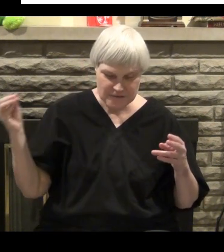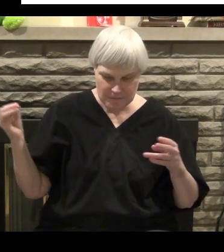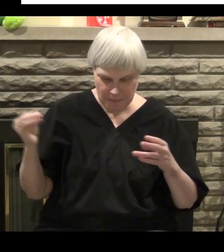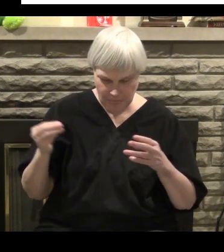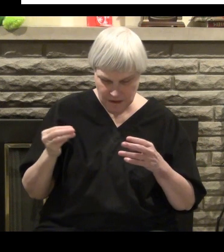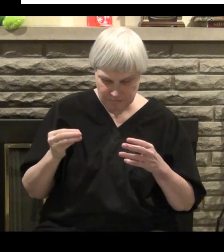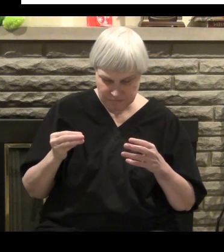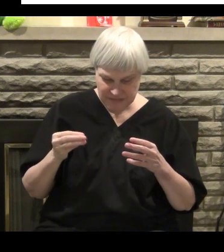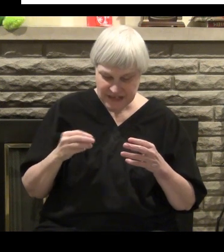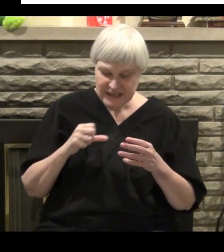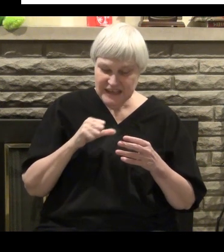very, very real.